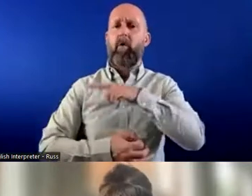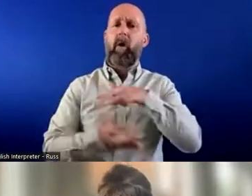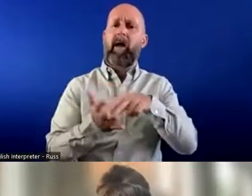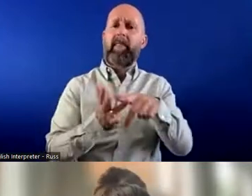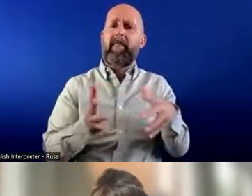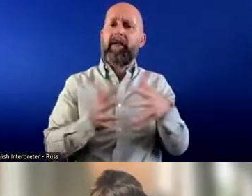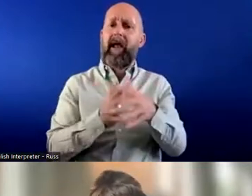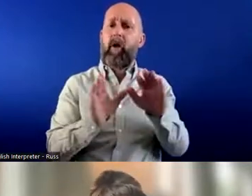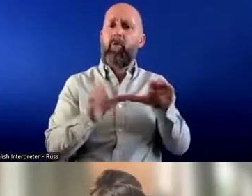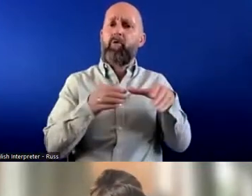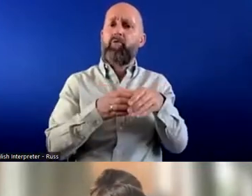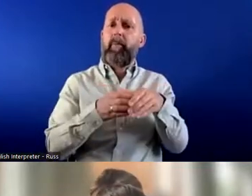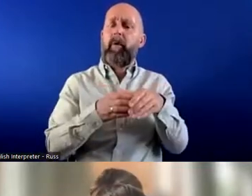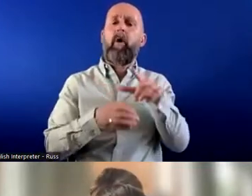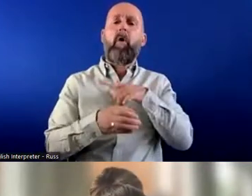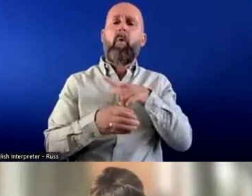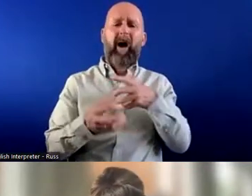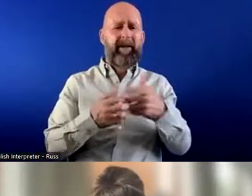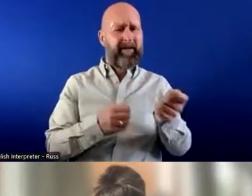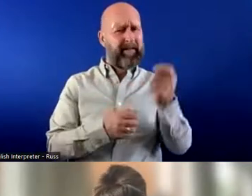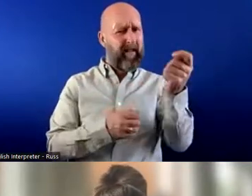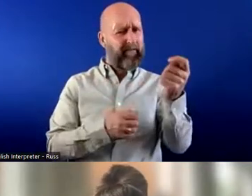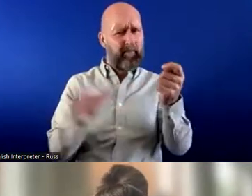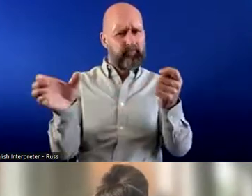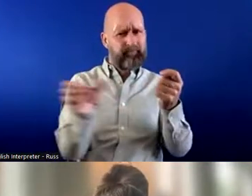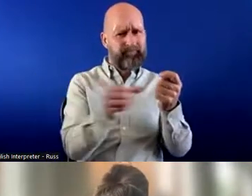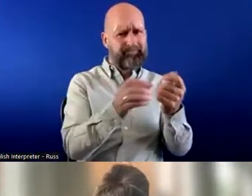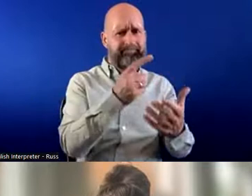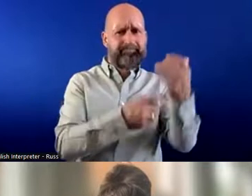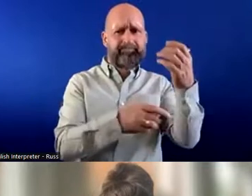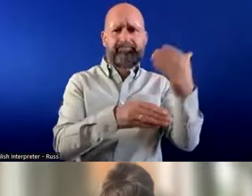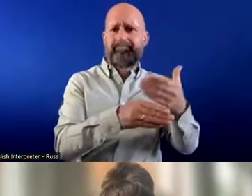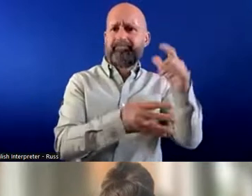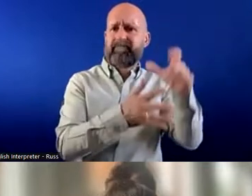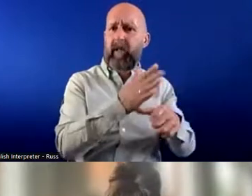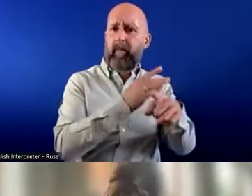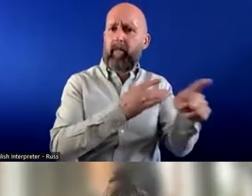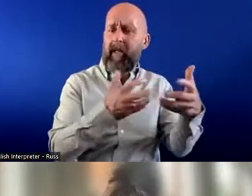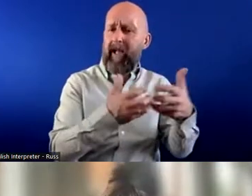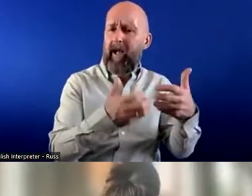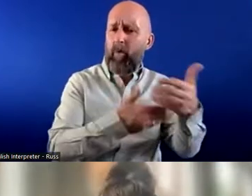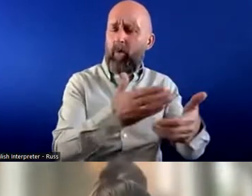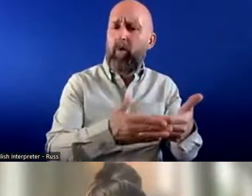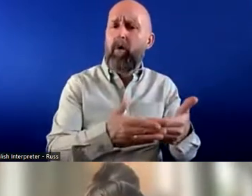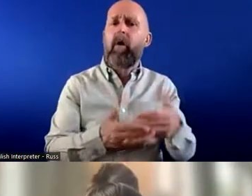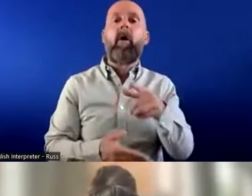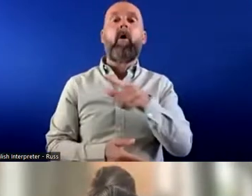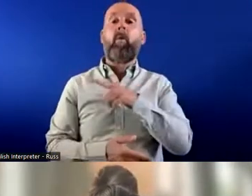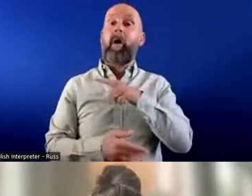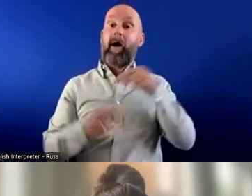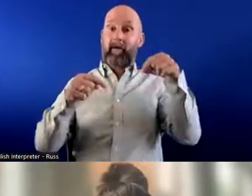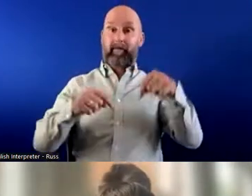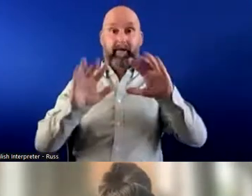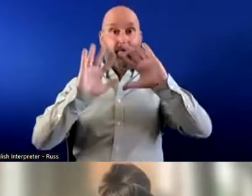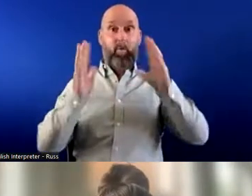so successful placing disabled people into work. And I think, you know, that the, the world has changed